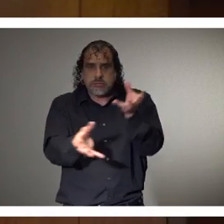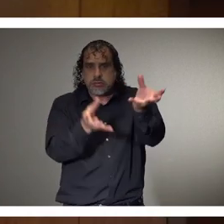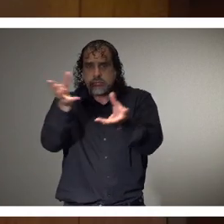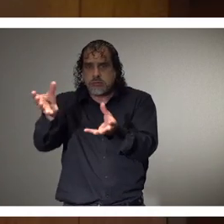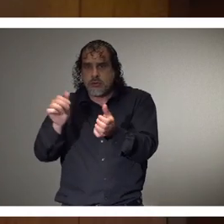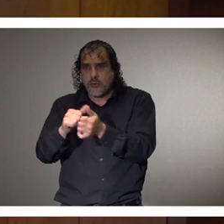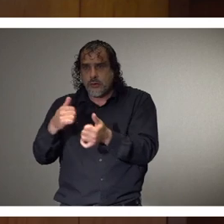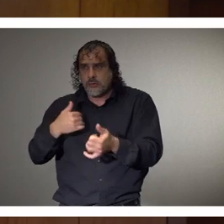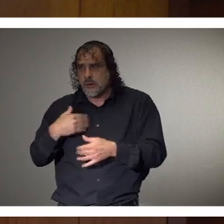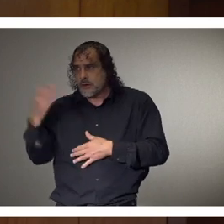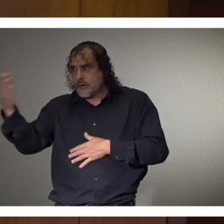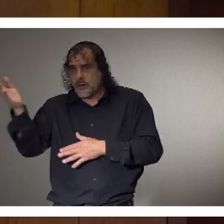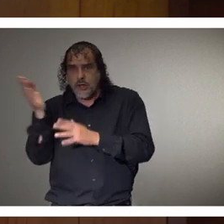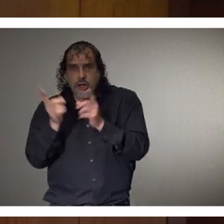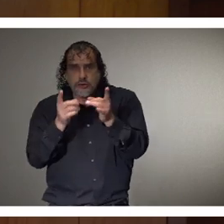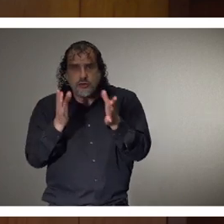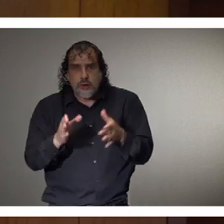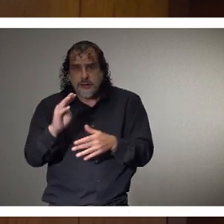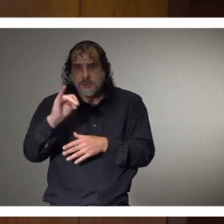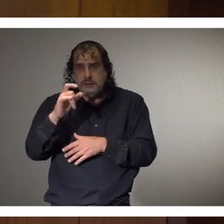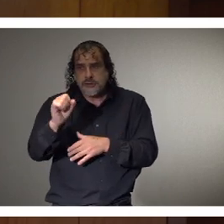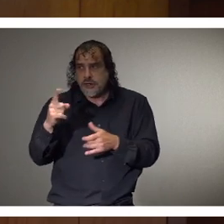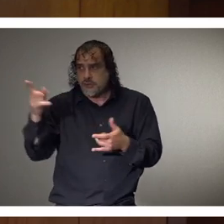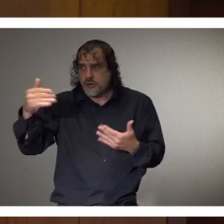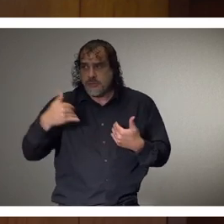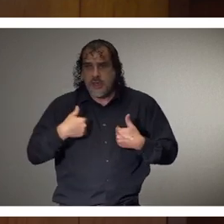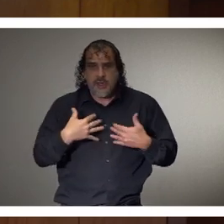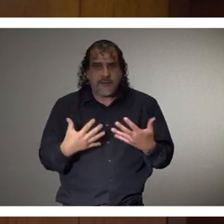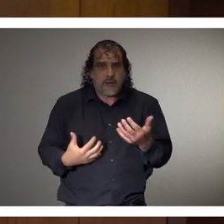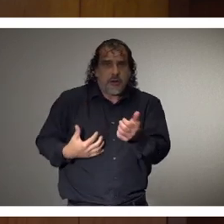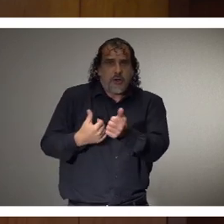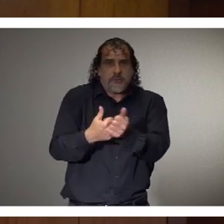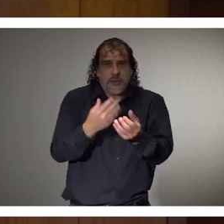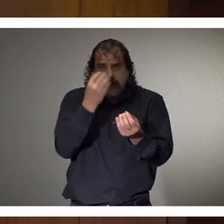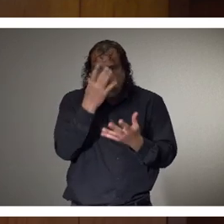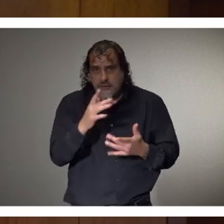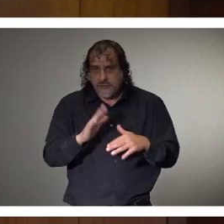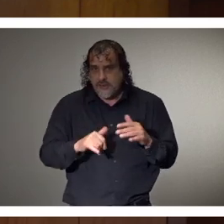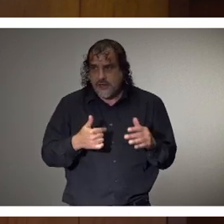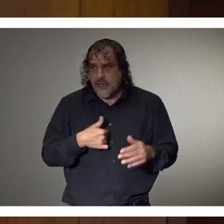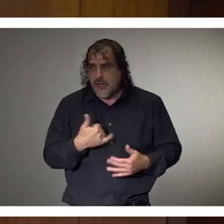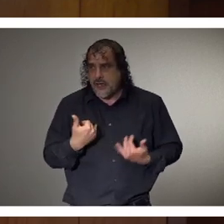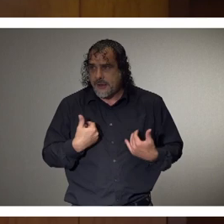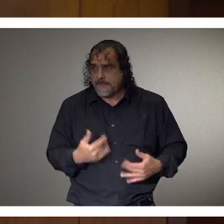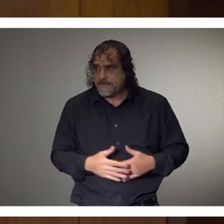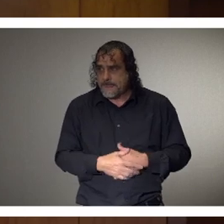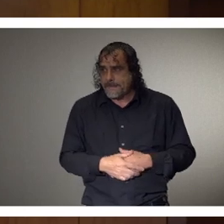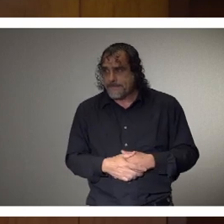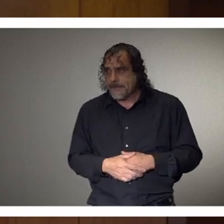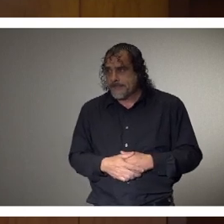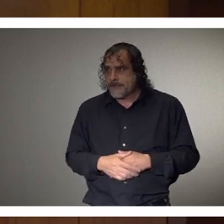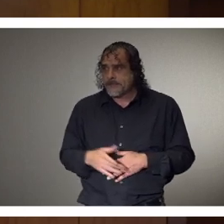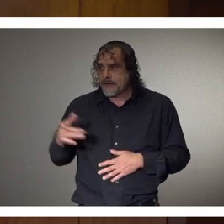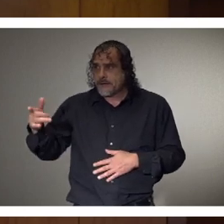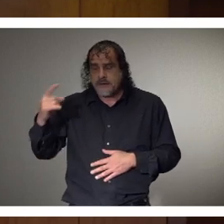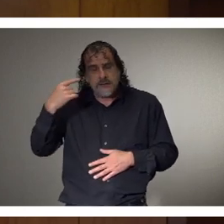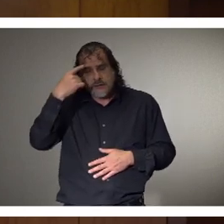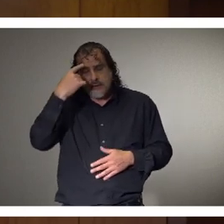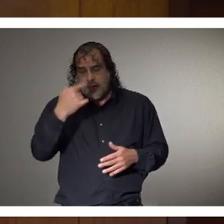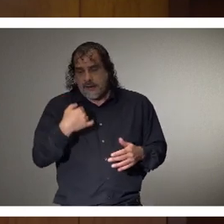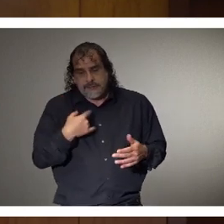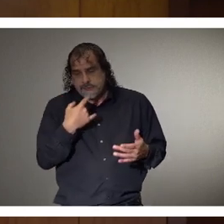speak to, you may have more updated information than I, as we have not talked about that today. Well, Governor, just would reiterate